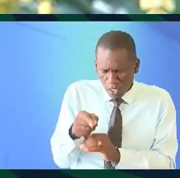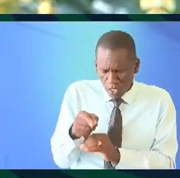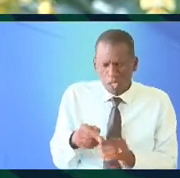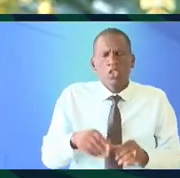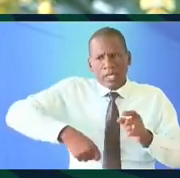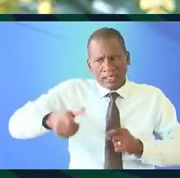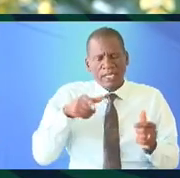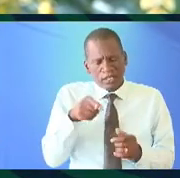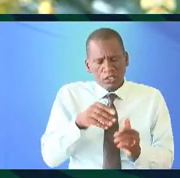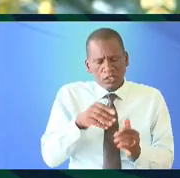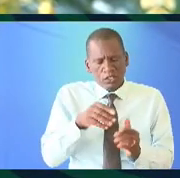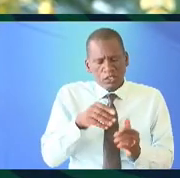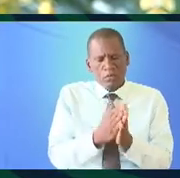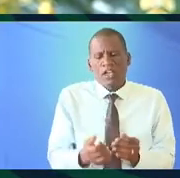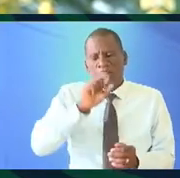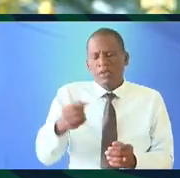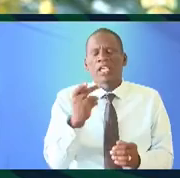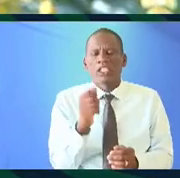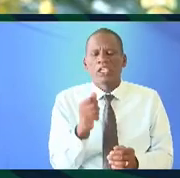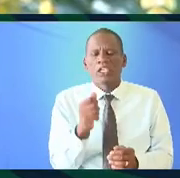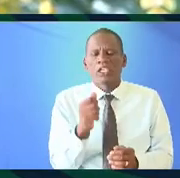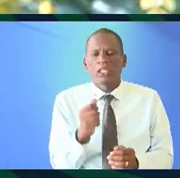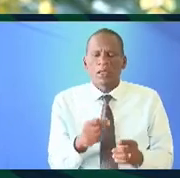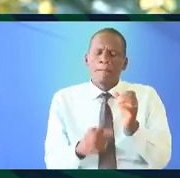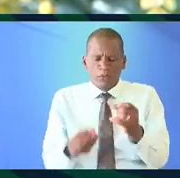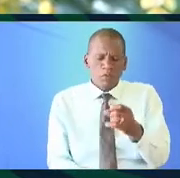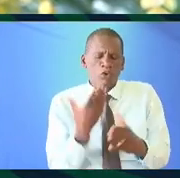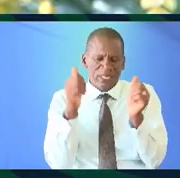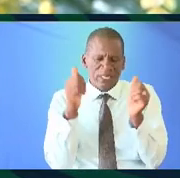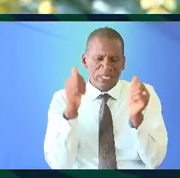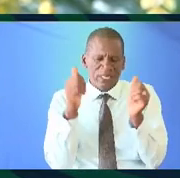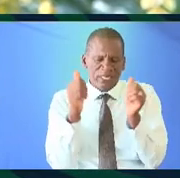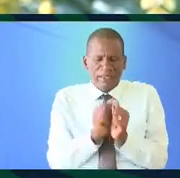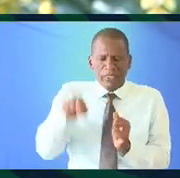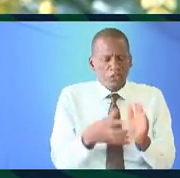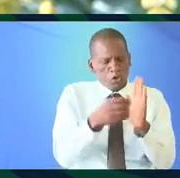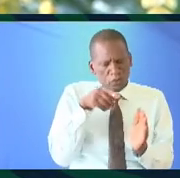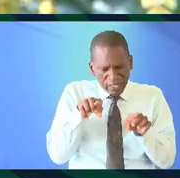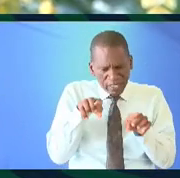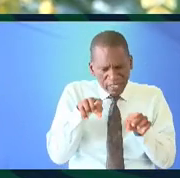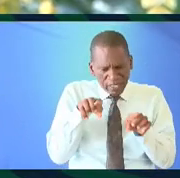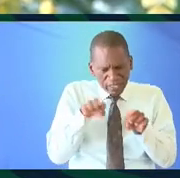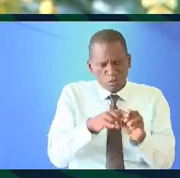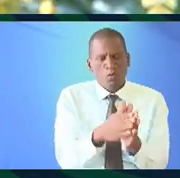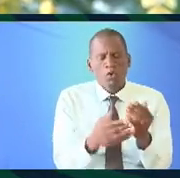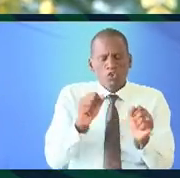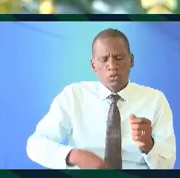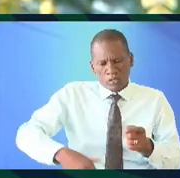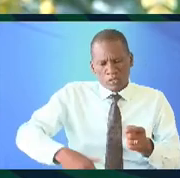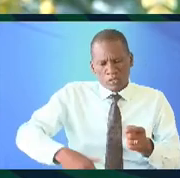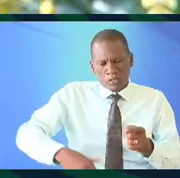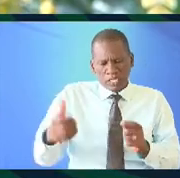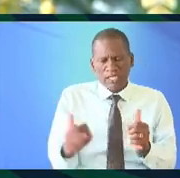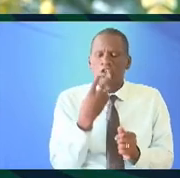you are likely to sell it at 5000 Kenya shirings if you produce 10,000 copies of the same book you